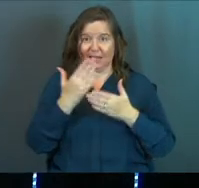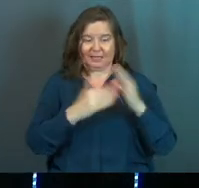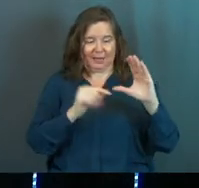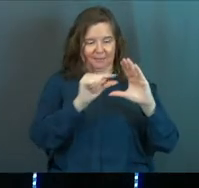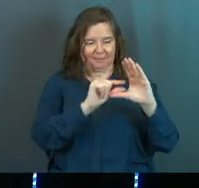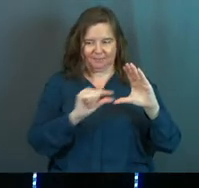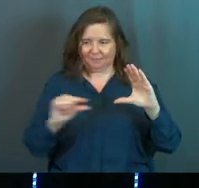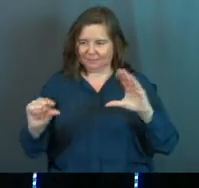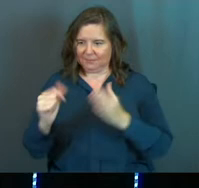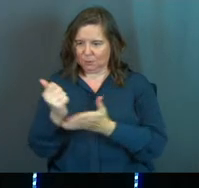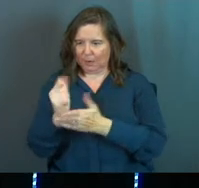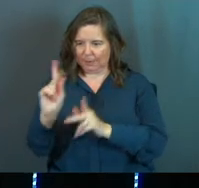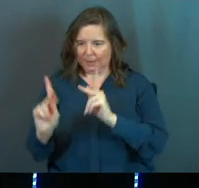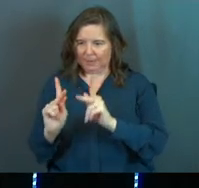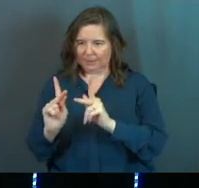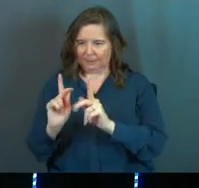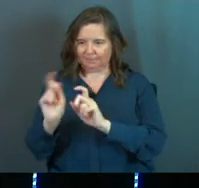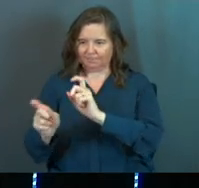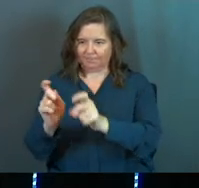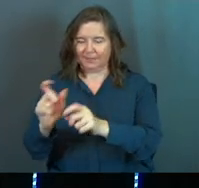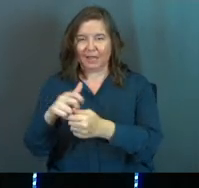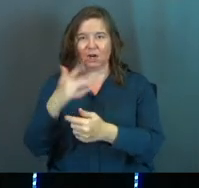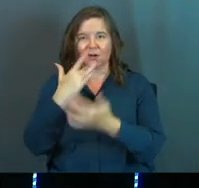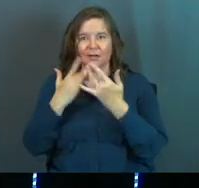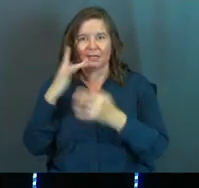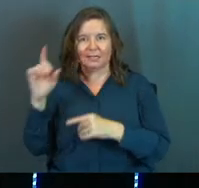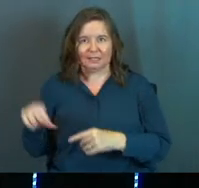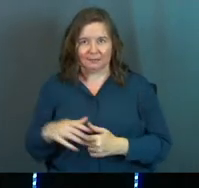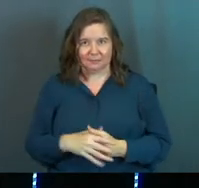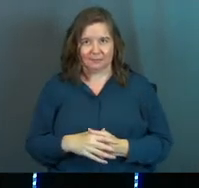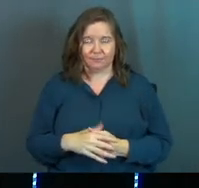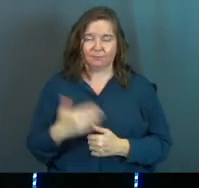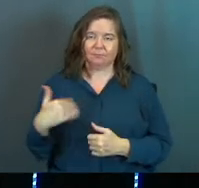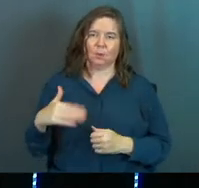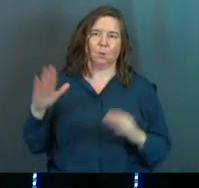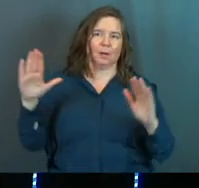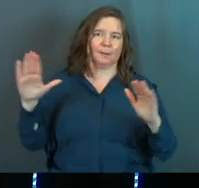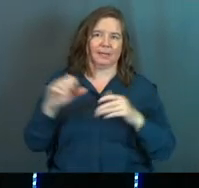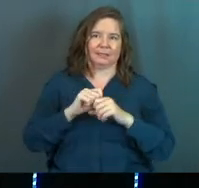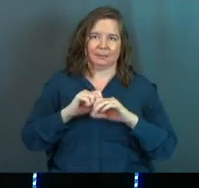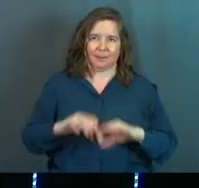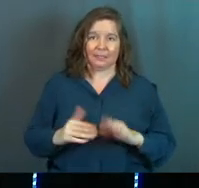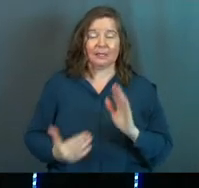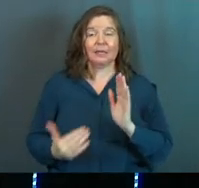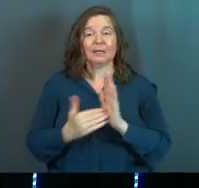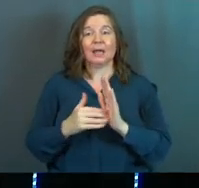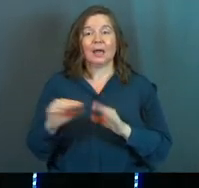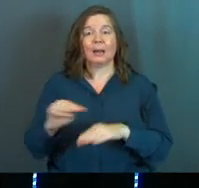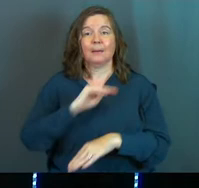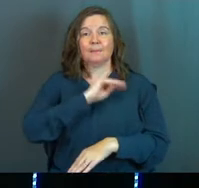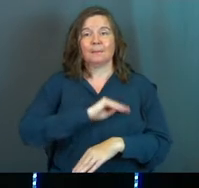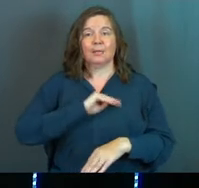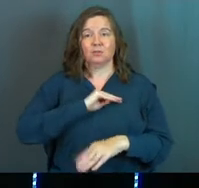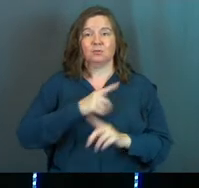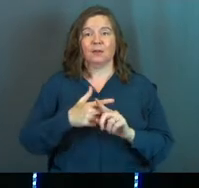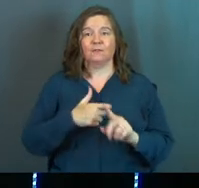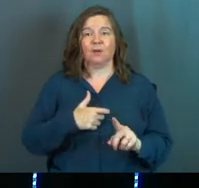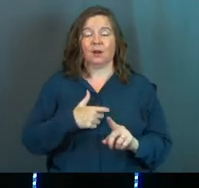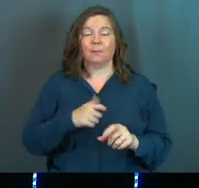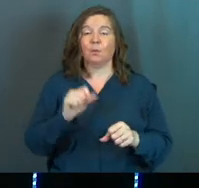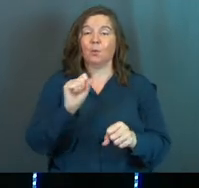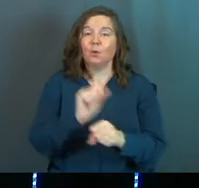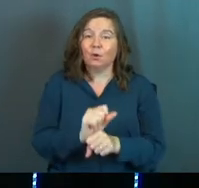those resources and help other people that are in need. What an amazing blessing. Again, ministry flows out